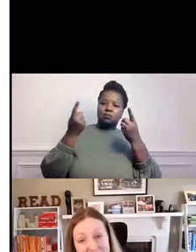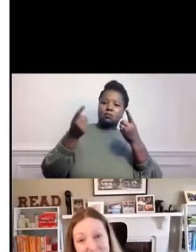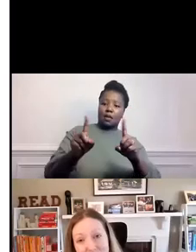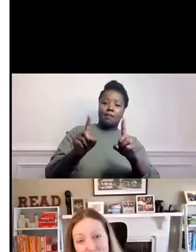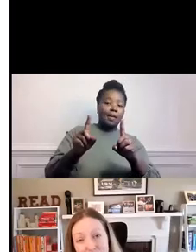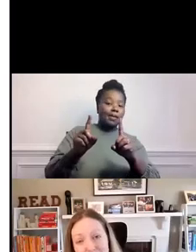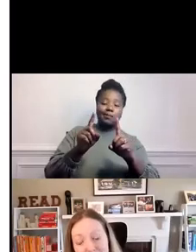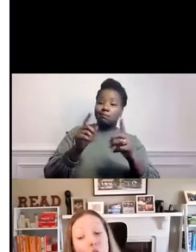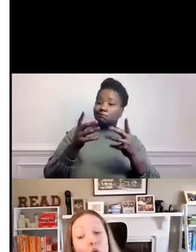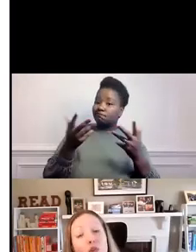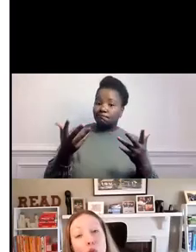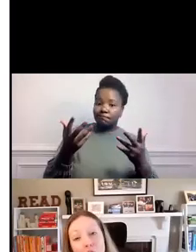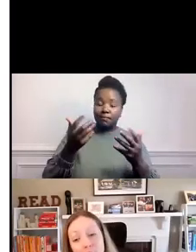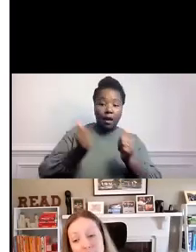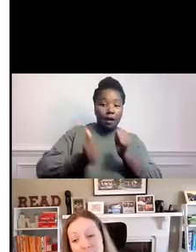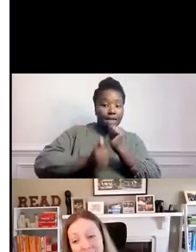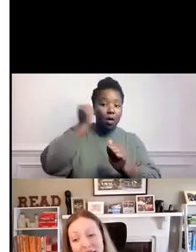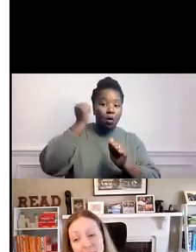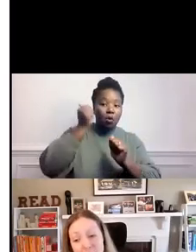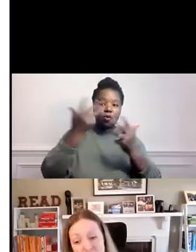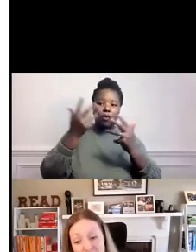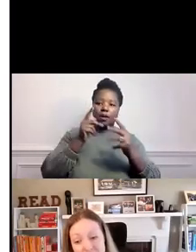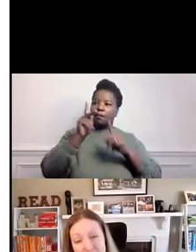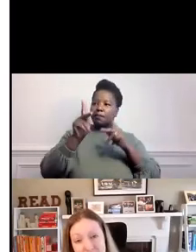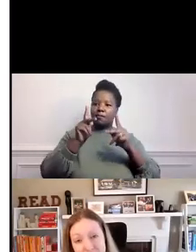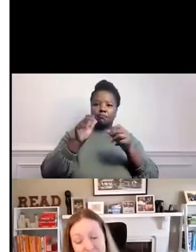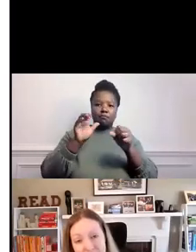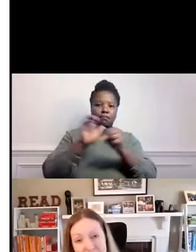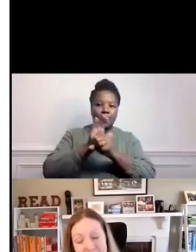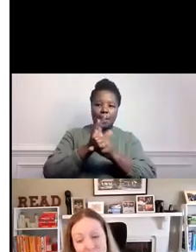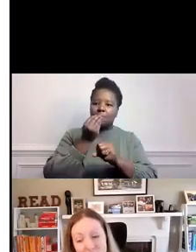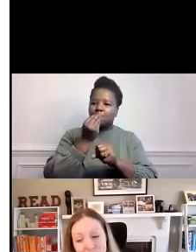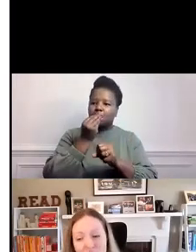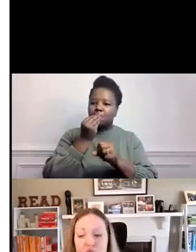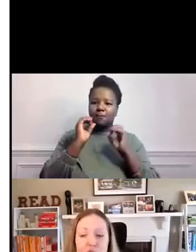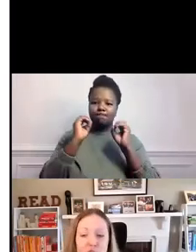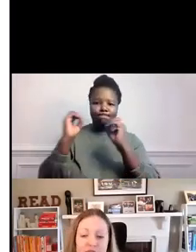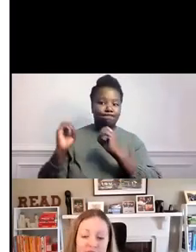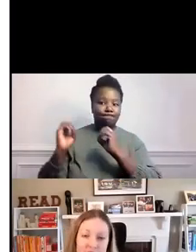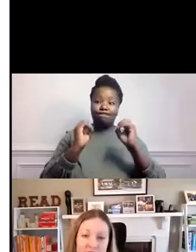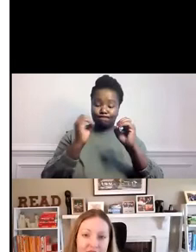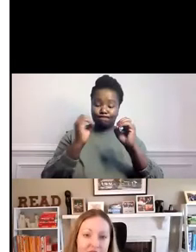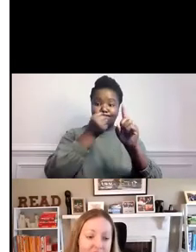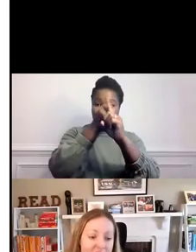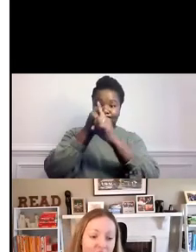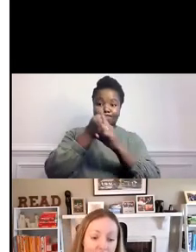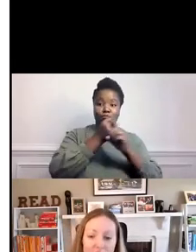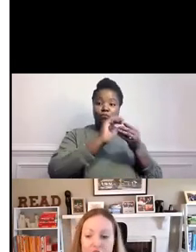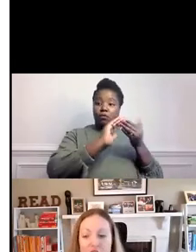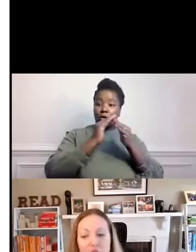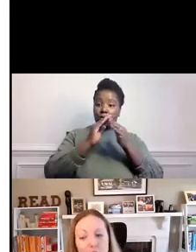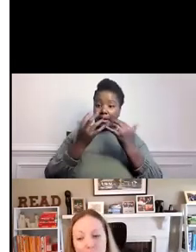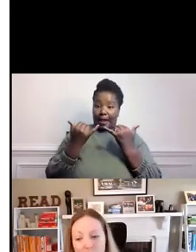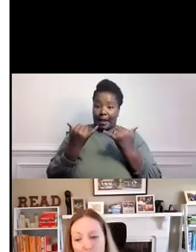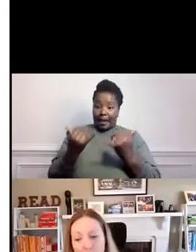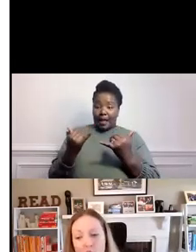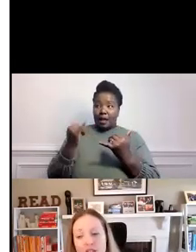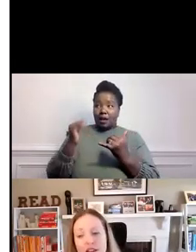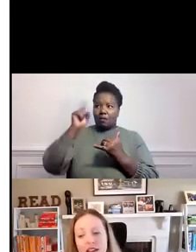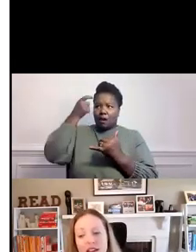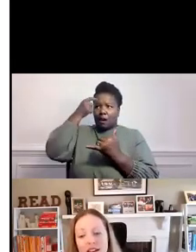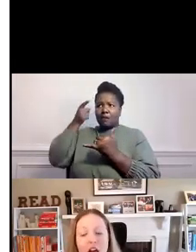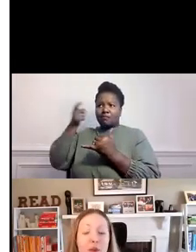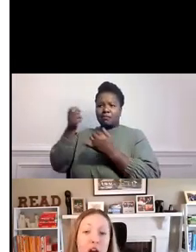present, but it overwhelms many communities. And with a social safety net that has large and growing